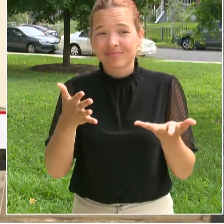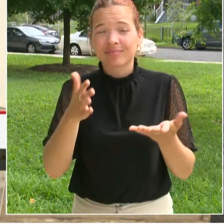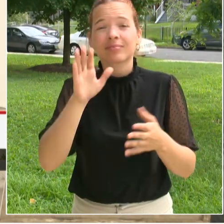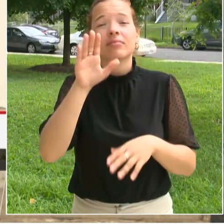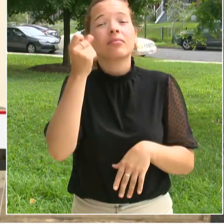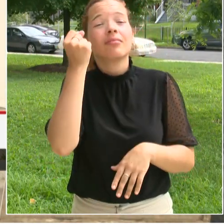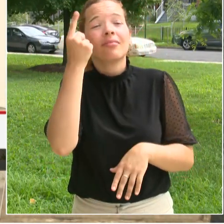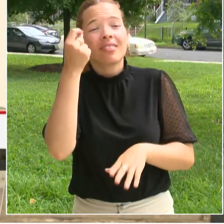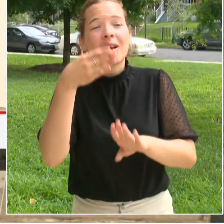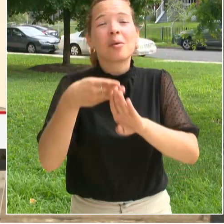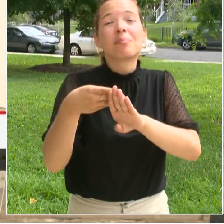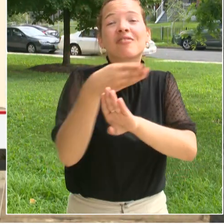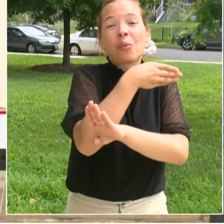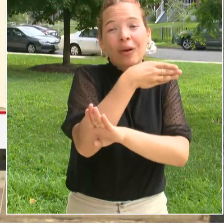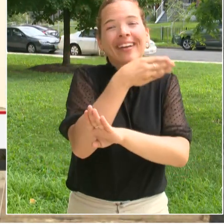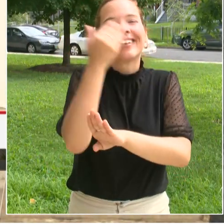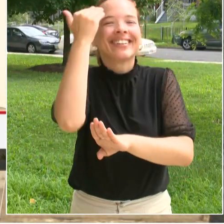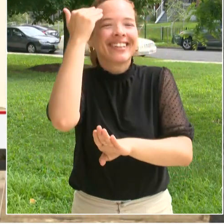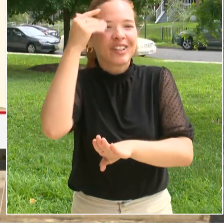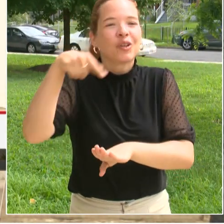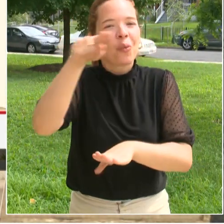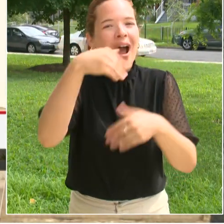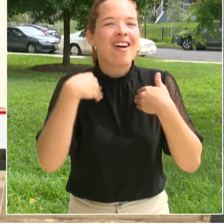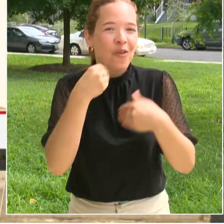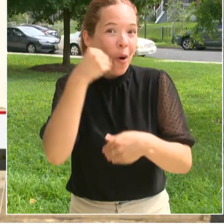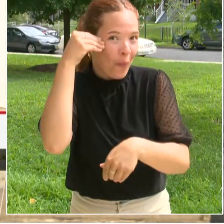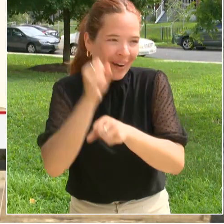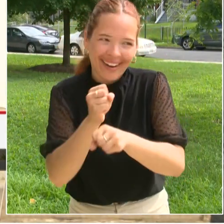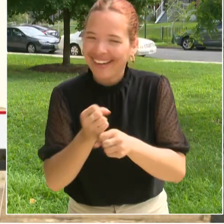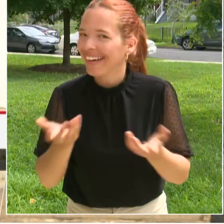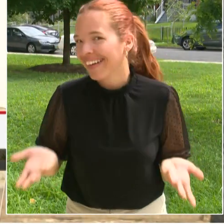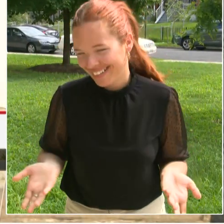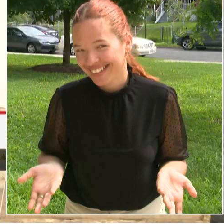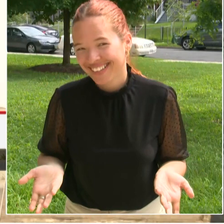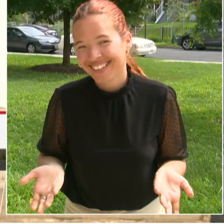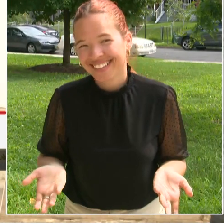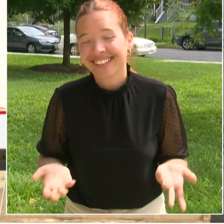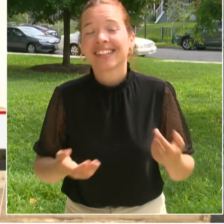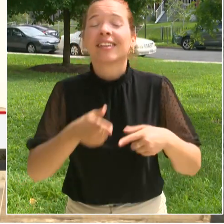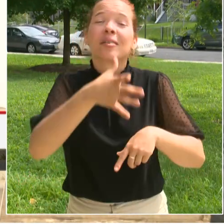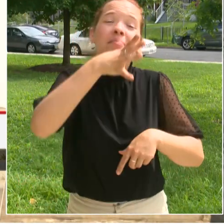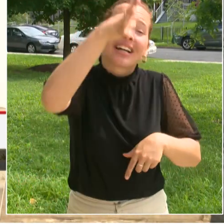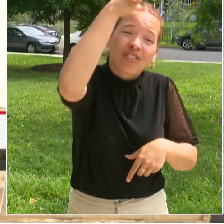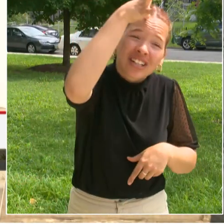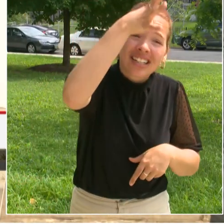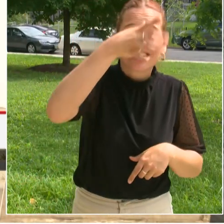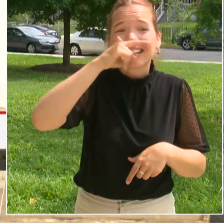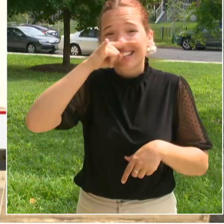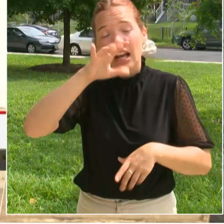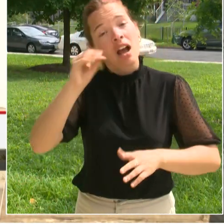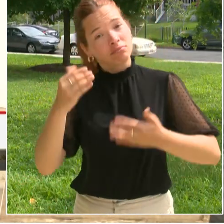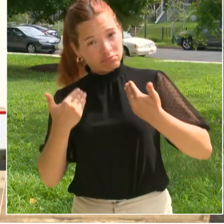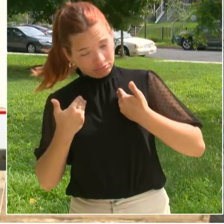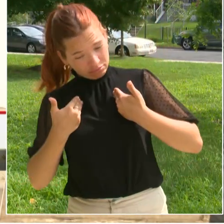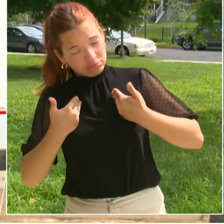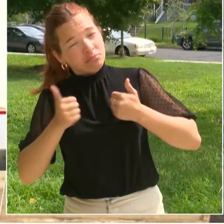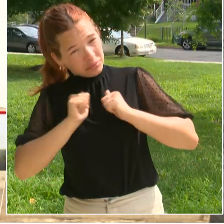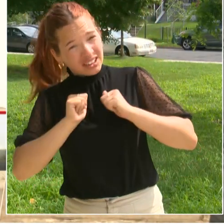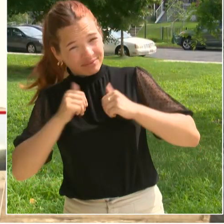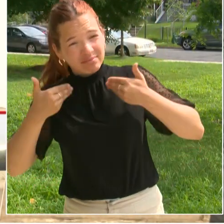all of the parents and children who are coming back to school, including myself. And that is to get your vaccinations up to date.